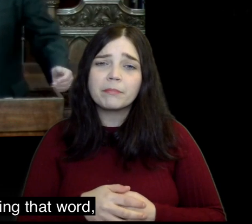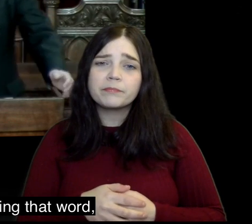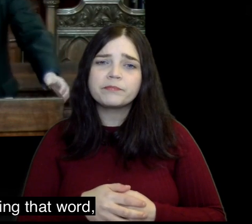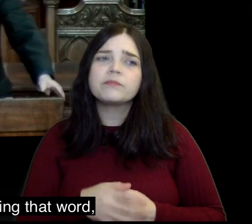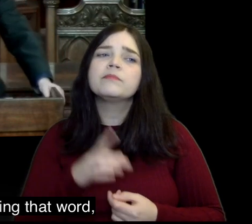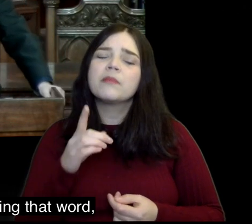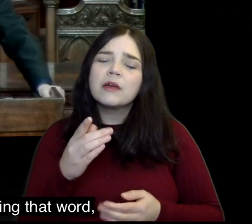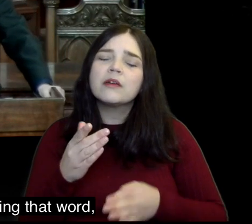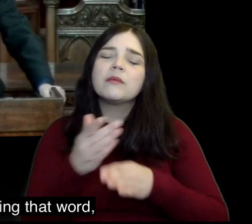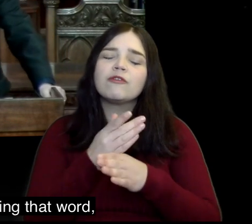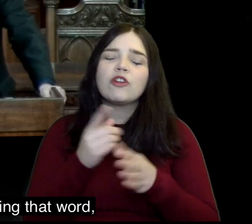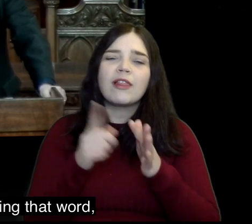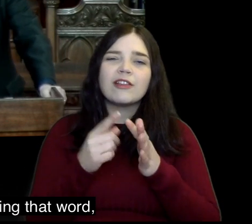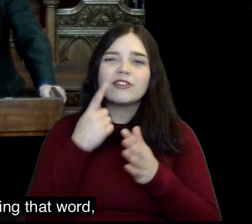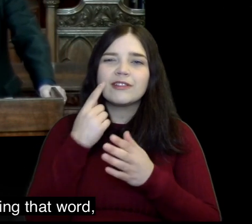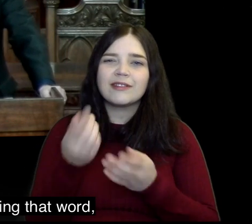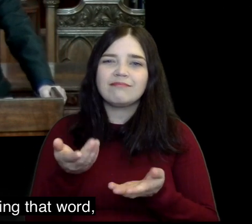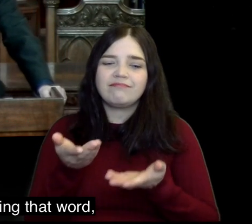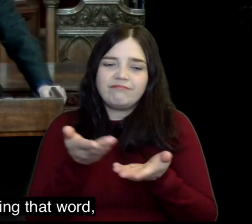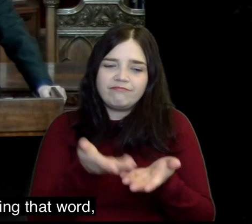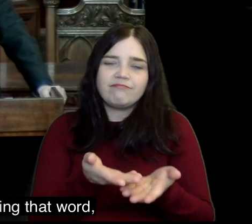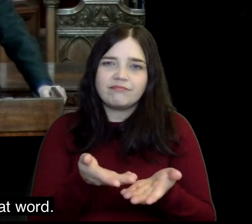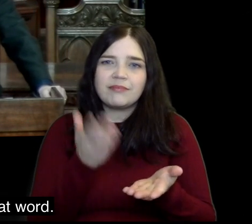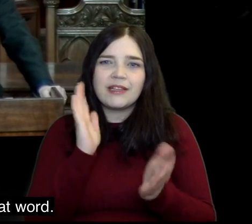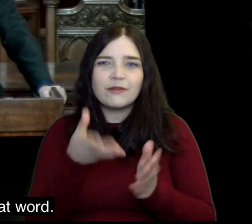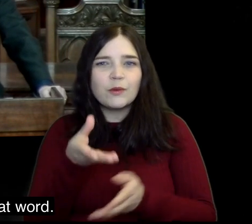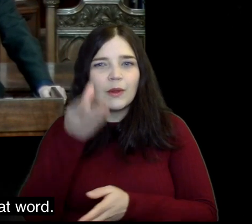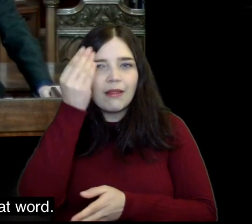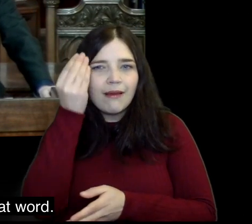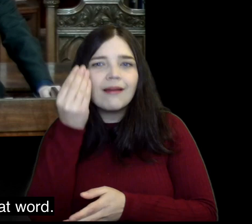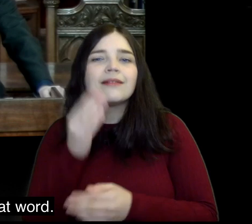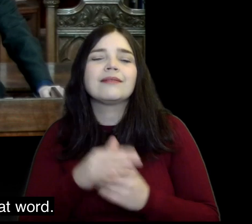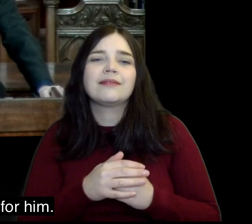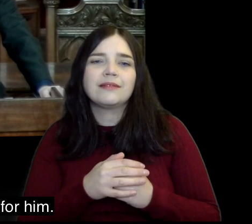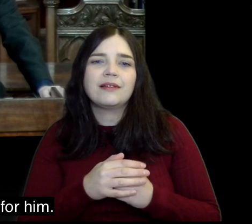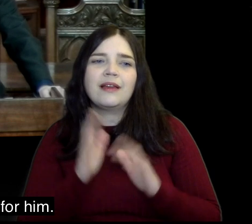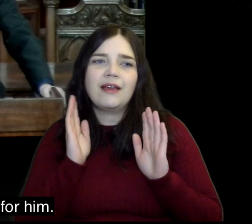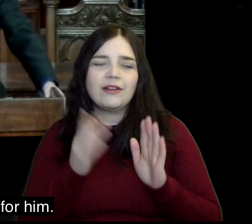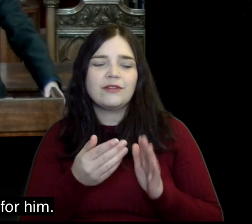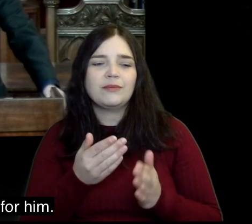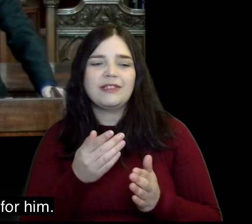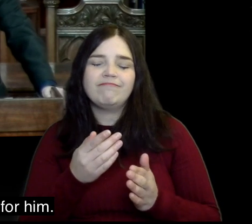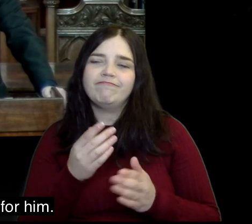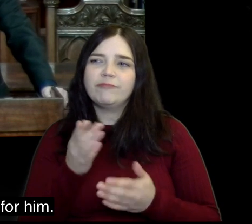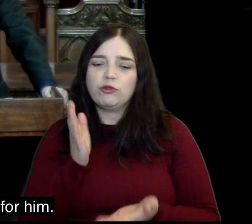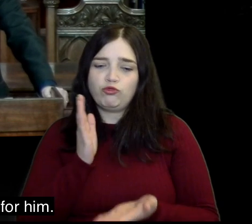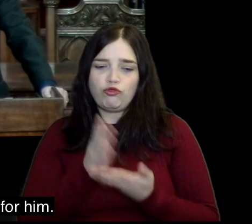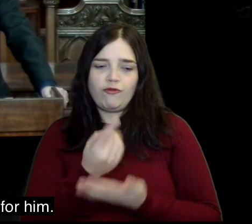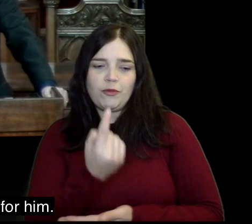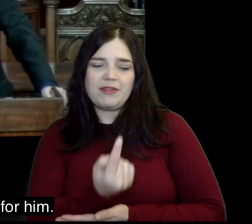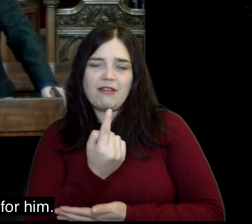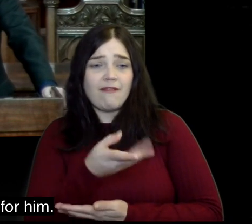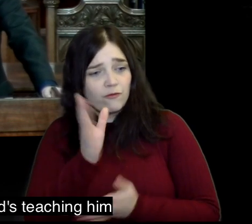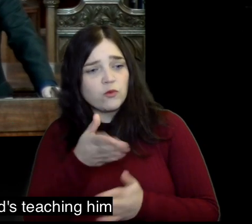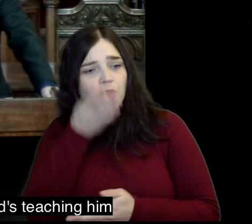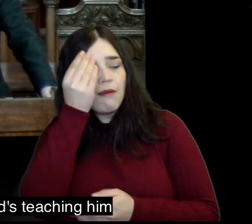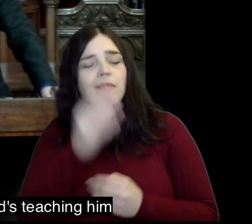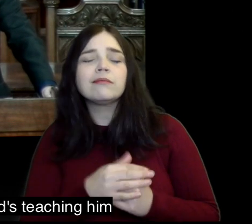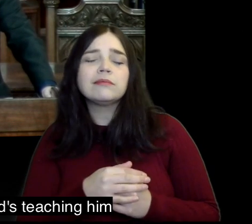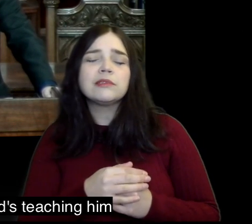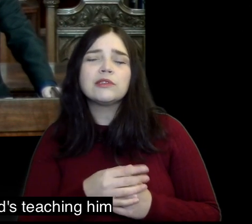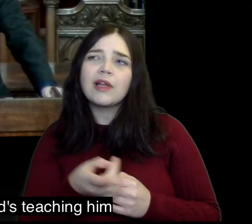dependent on him but before Elijah can bring that word he has to learn that word he has to be true